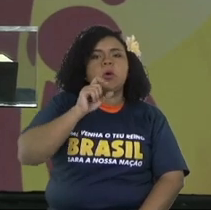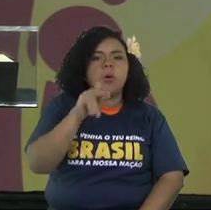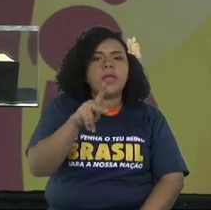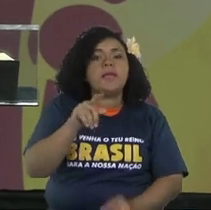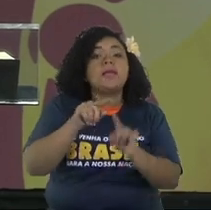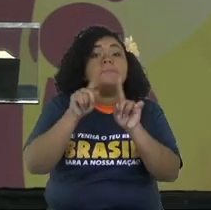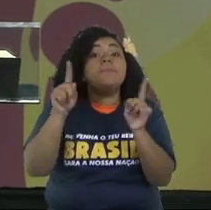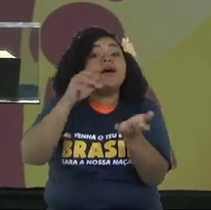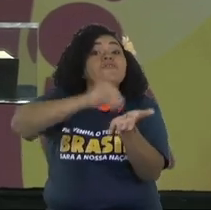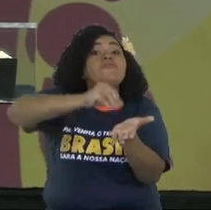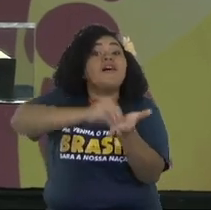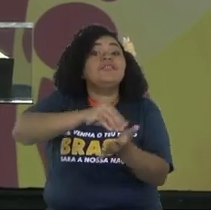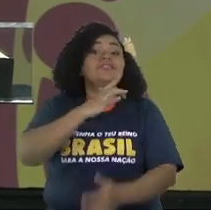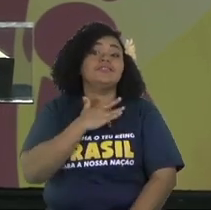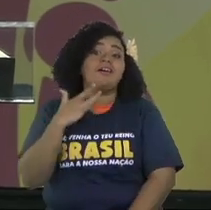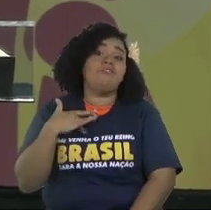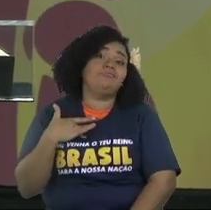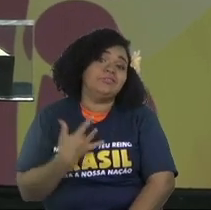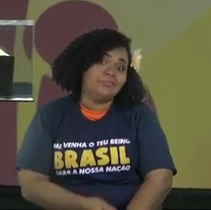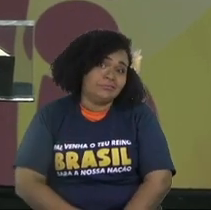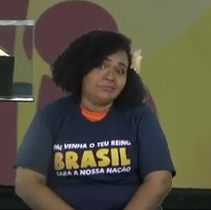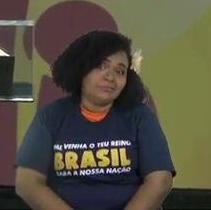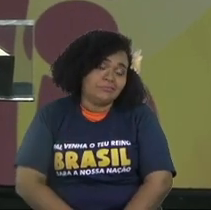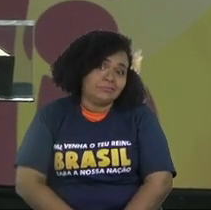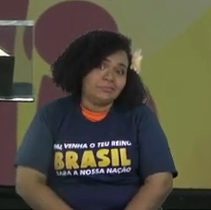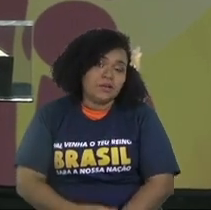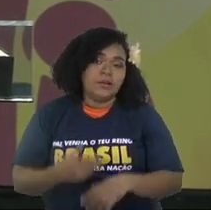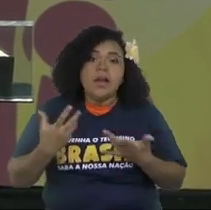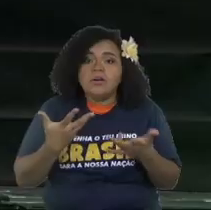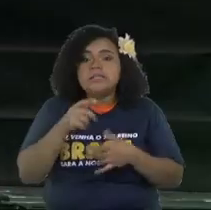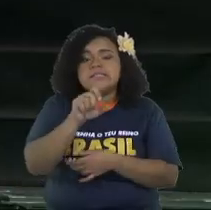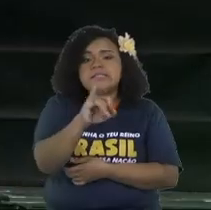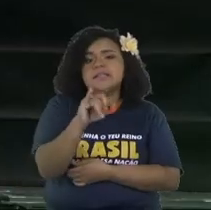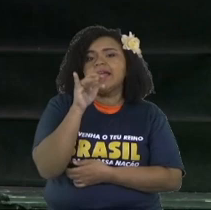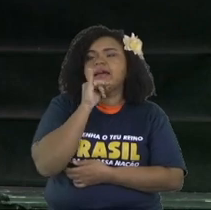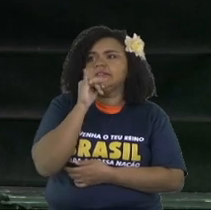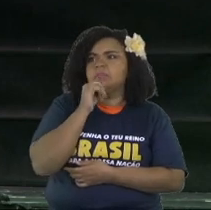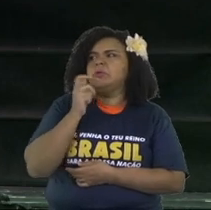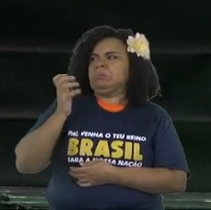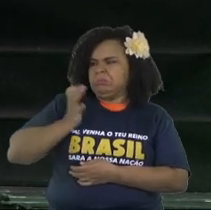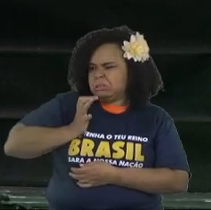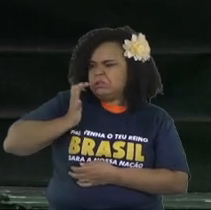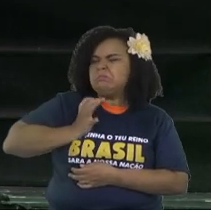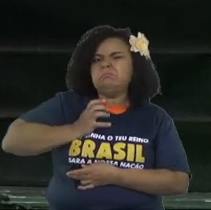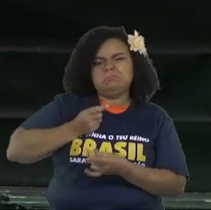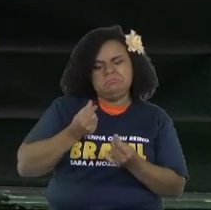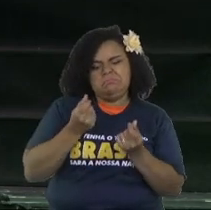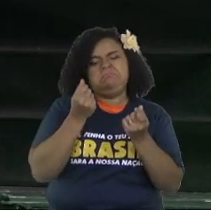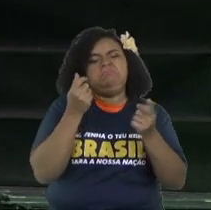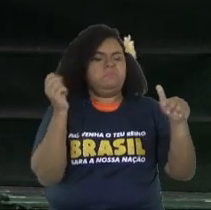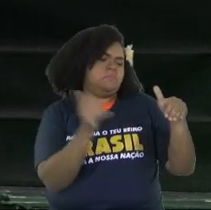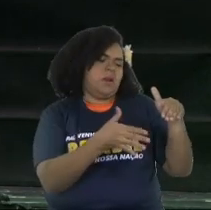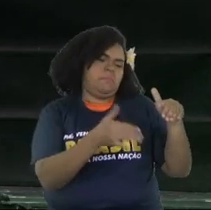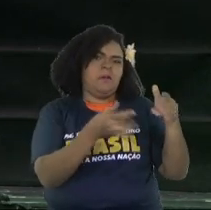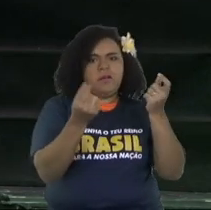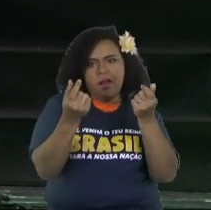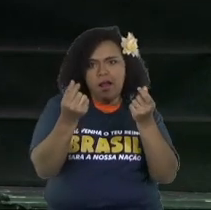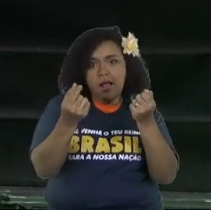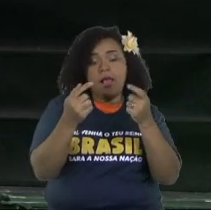What matters if you are, like, richer than God, but you don't have healthy?